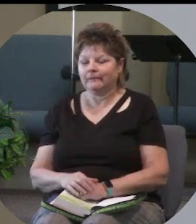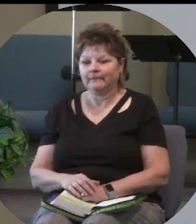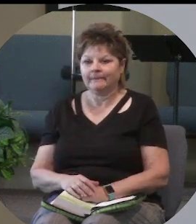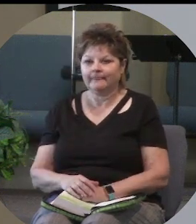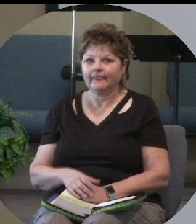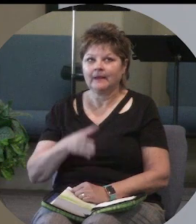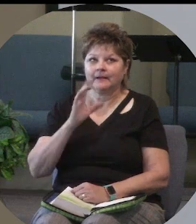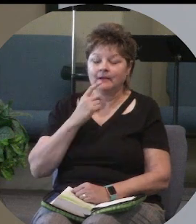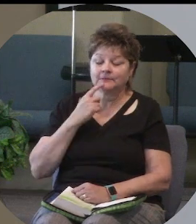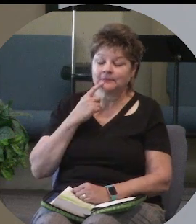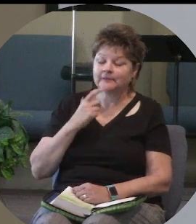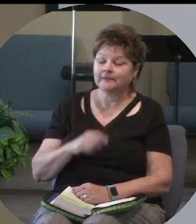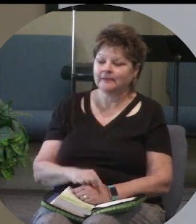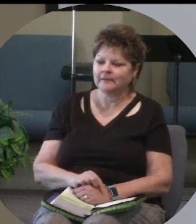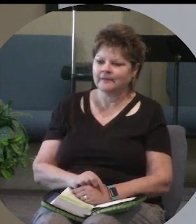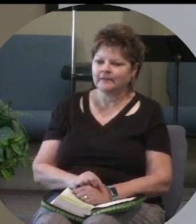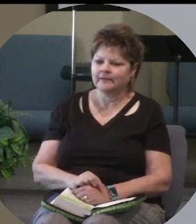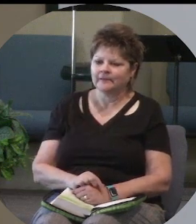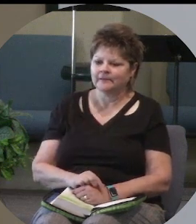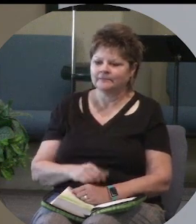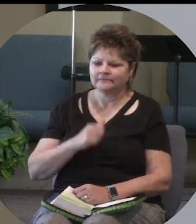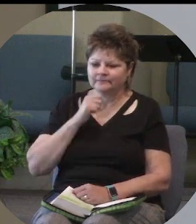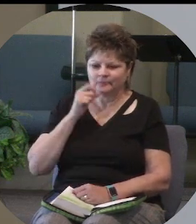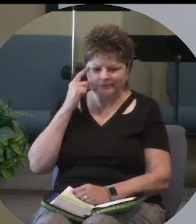and God is going it wasn't up to you